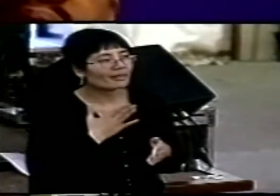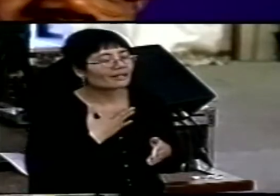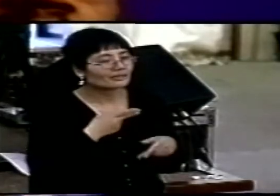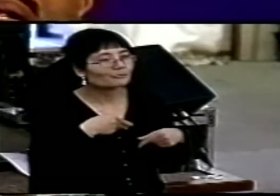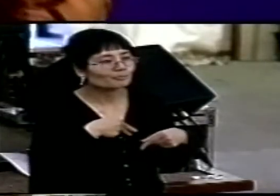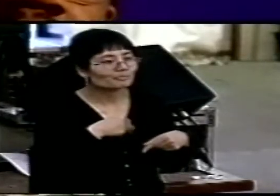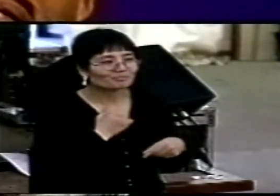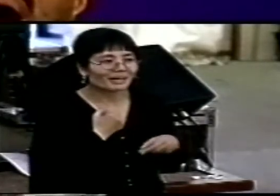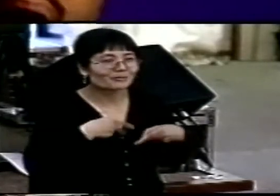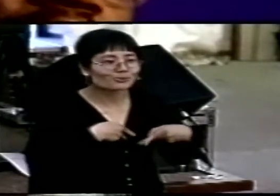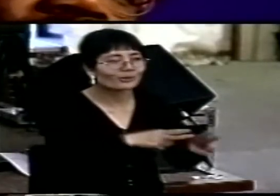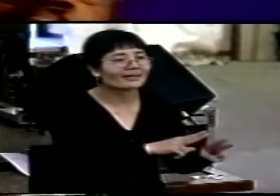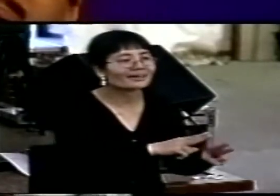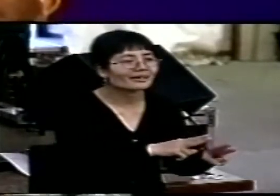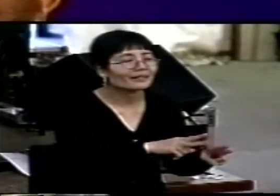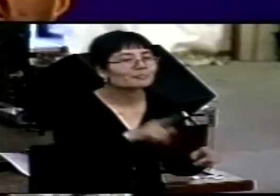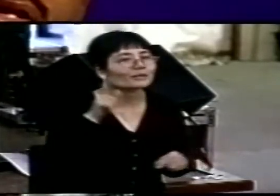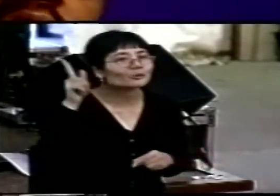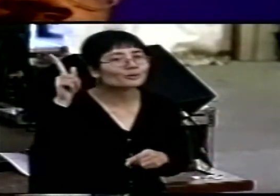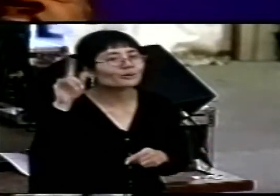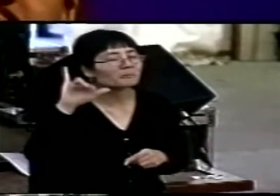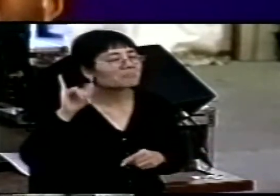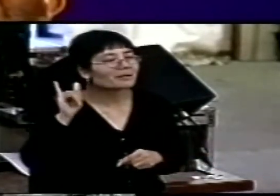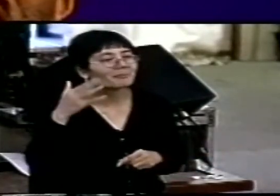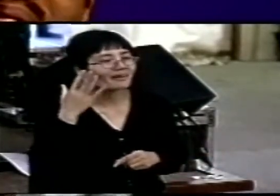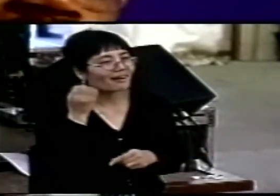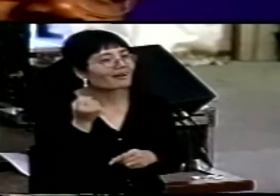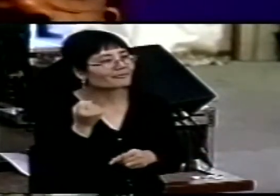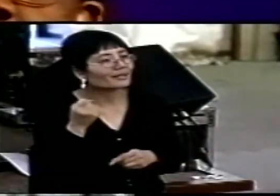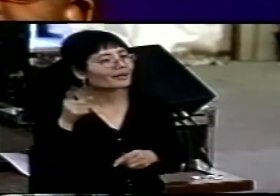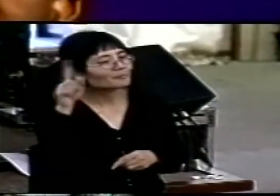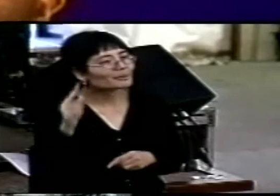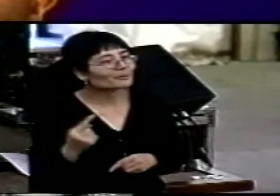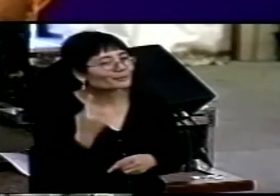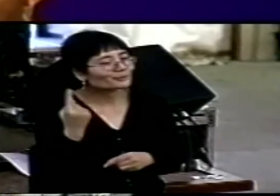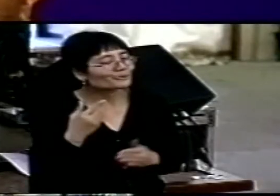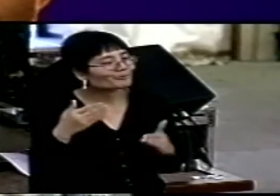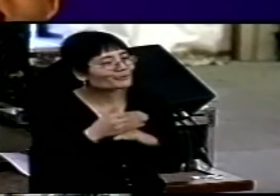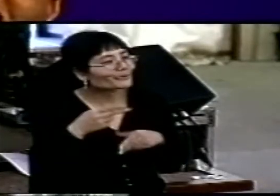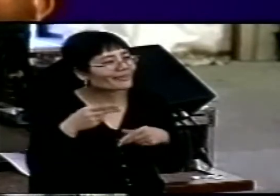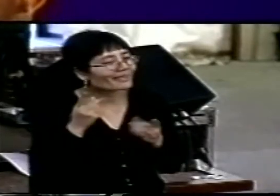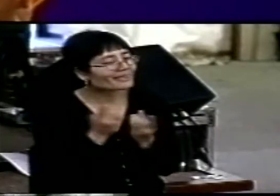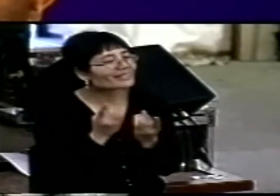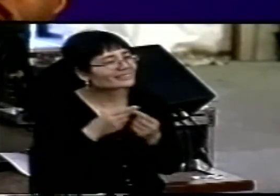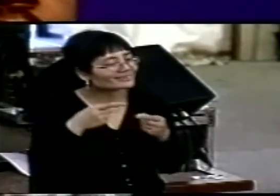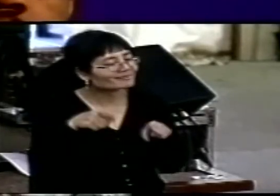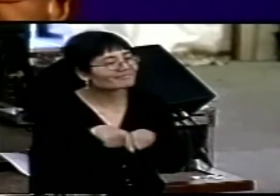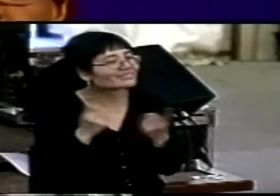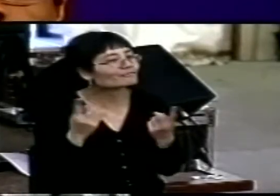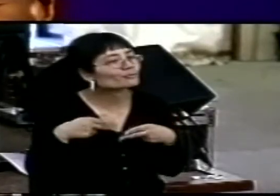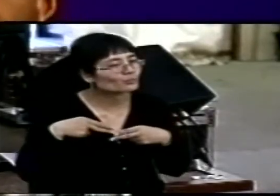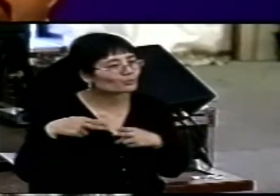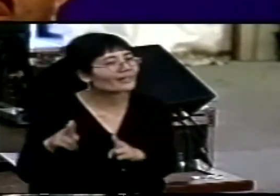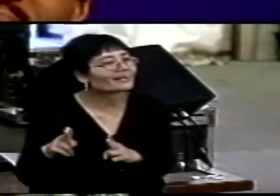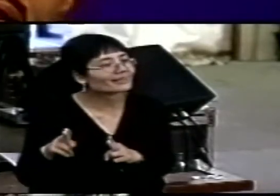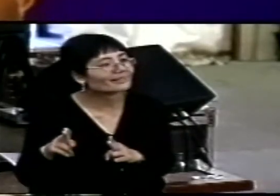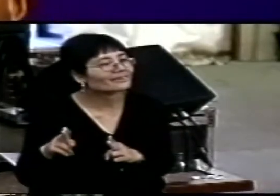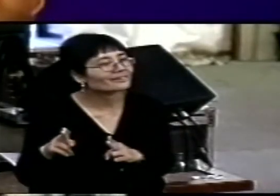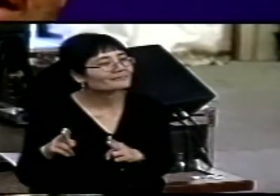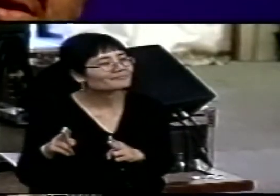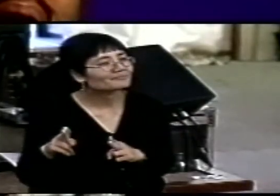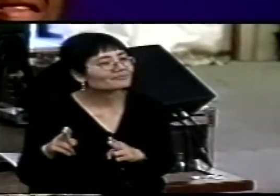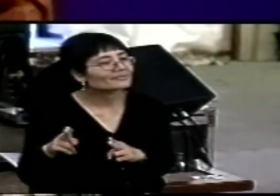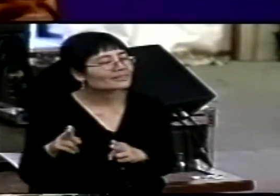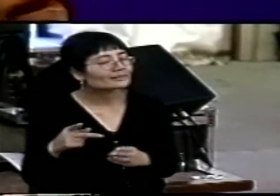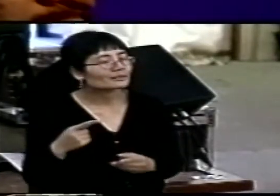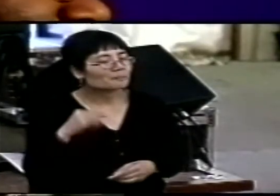may just have other people who do things in a different way. And although we have a preference for what God might do